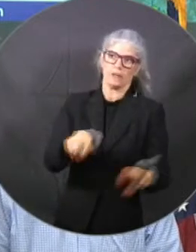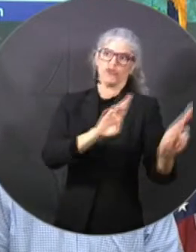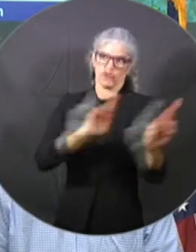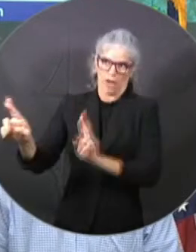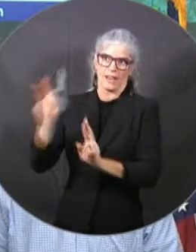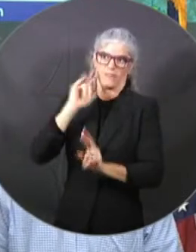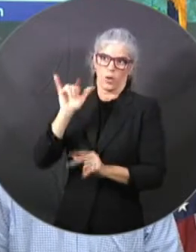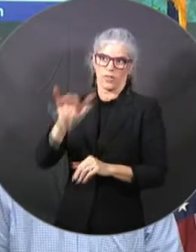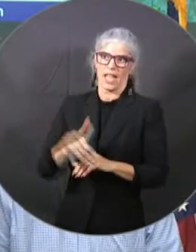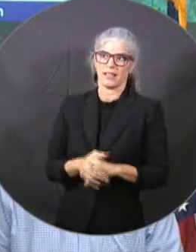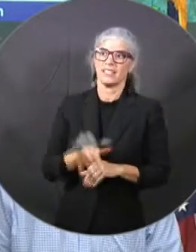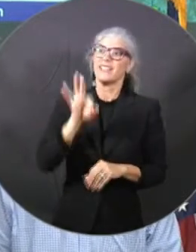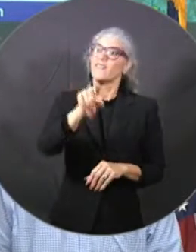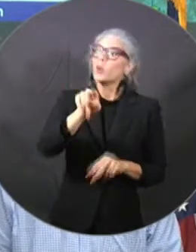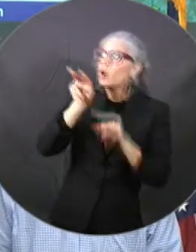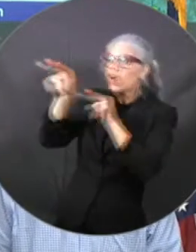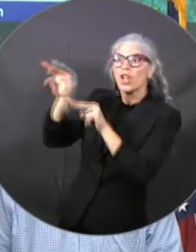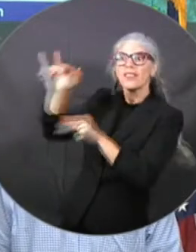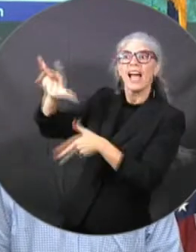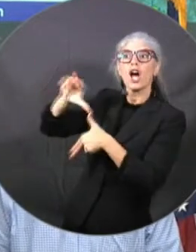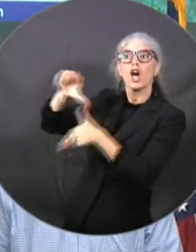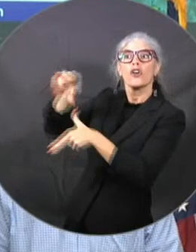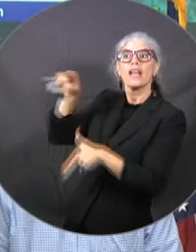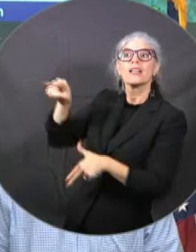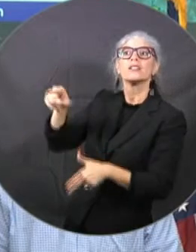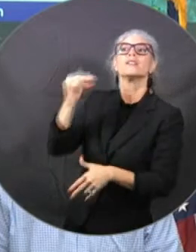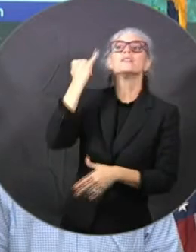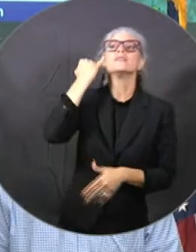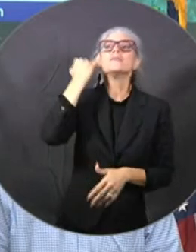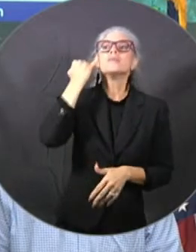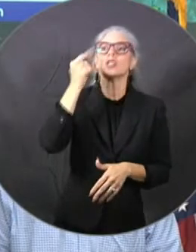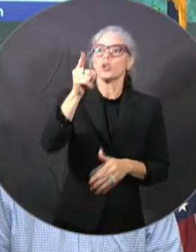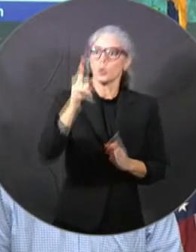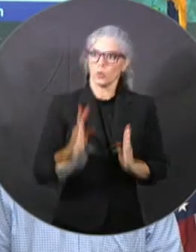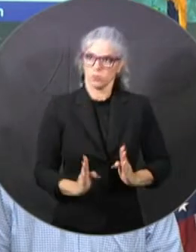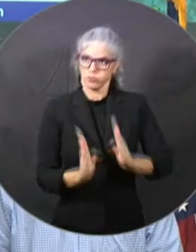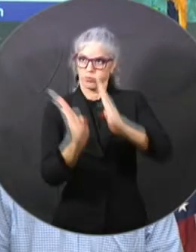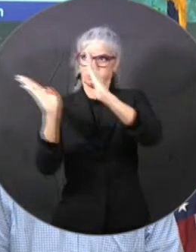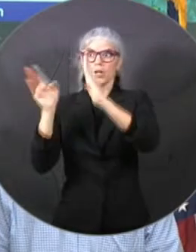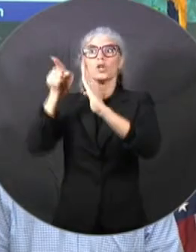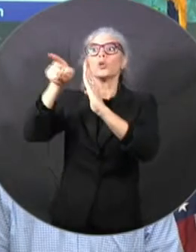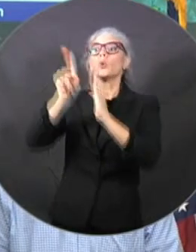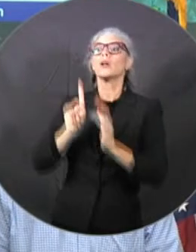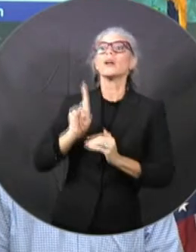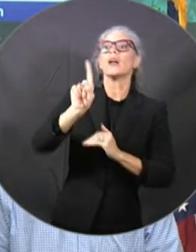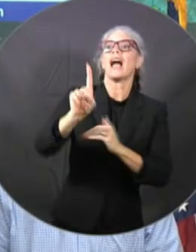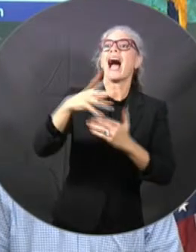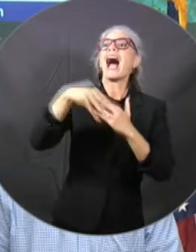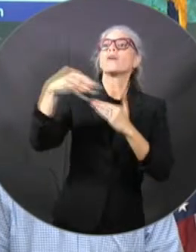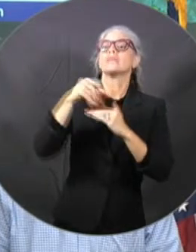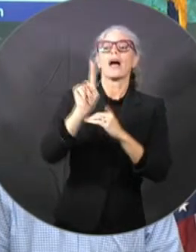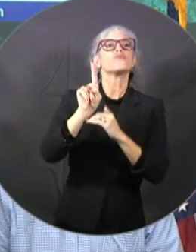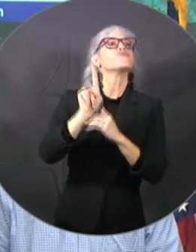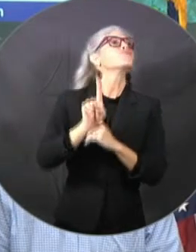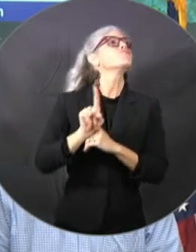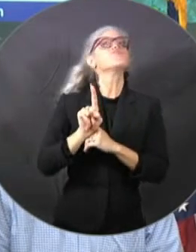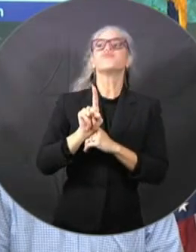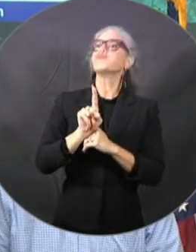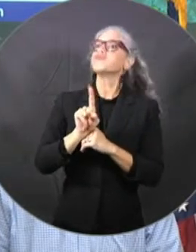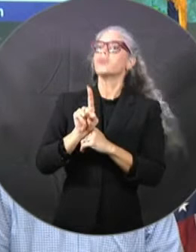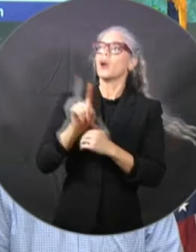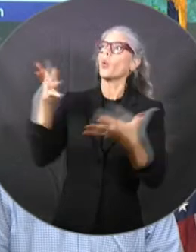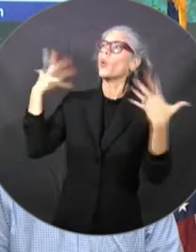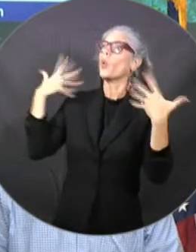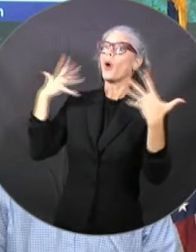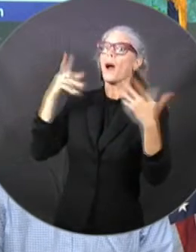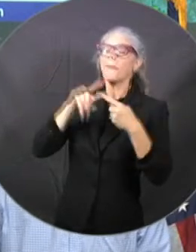Yes, if you're outside when the wind's blown 100 miles an hour, you could get hit with debris. That could be fatal. But most of the fatalities are with the